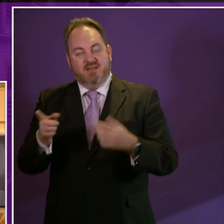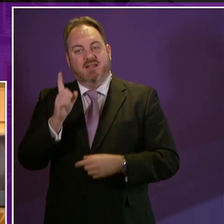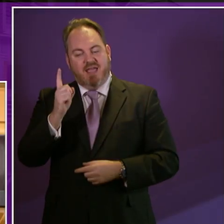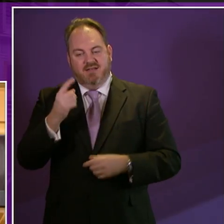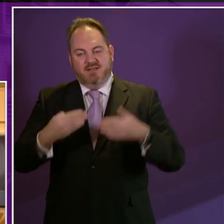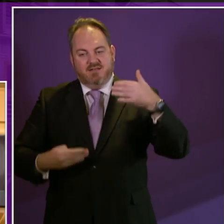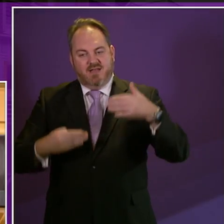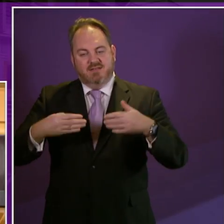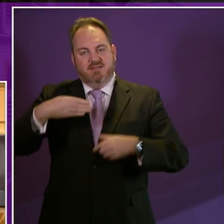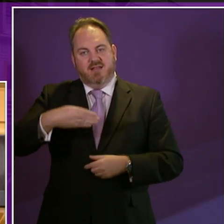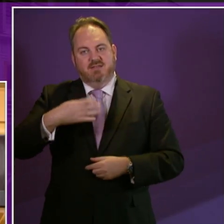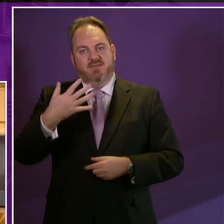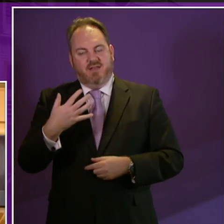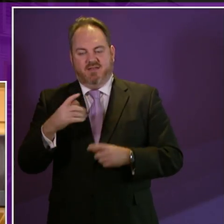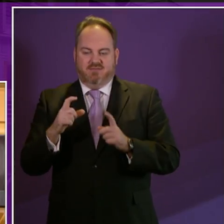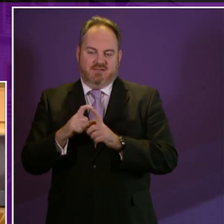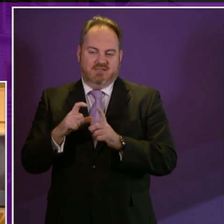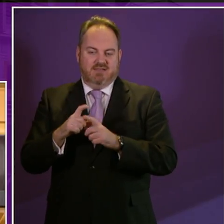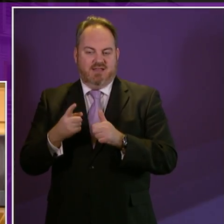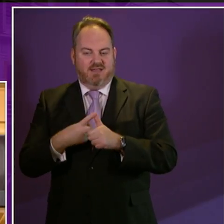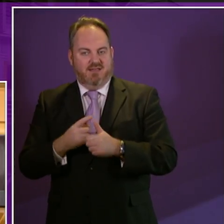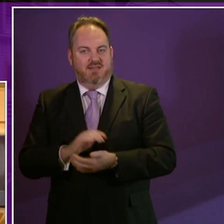discrimination against people with disabilities